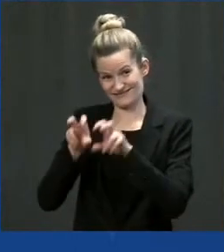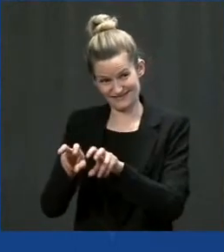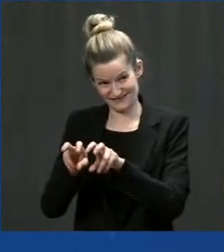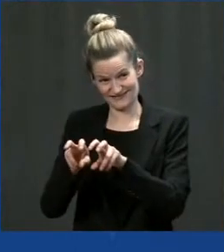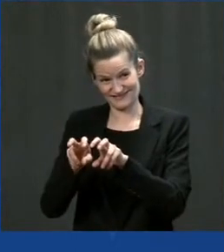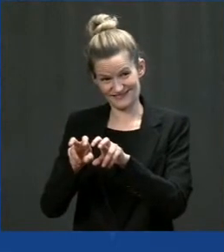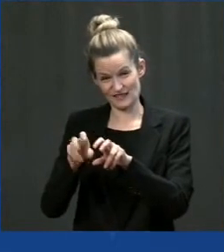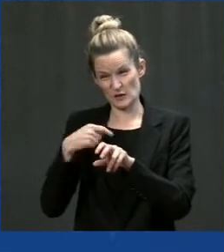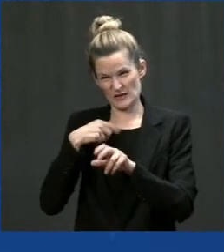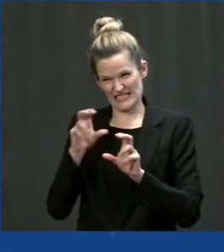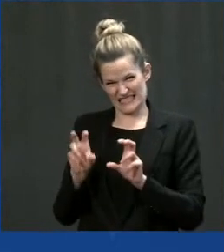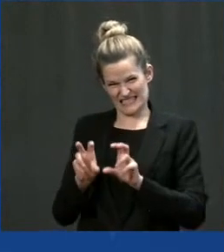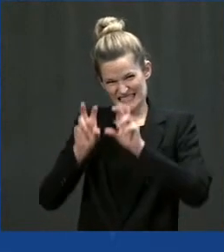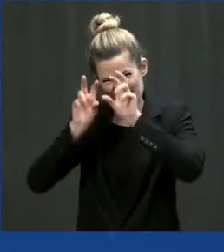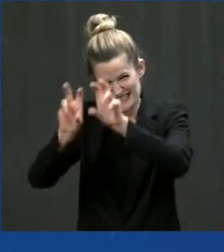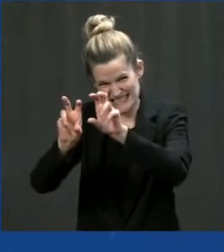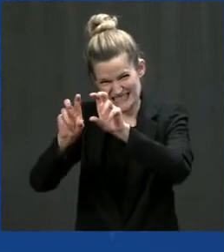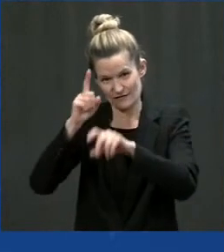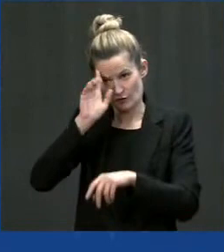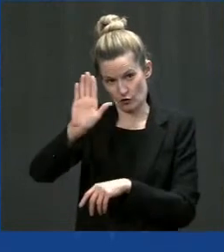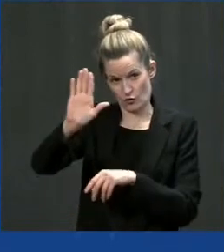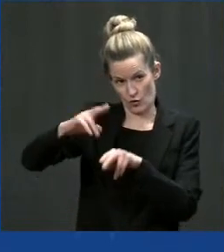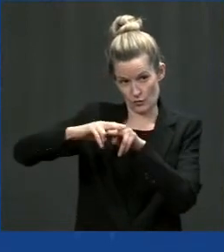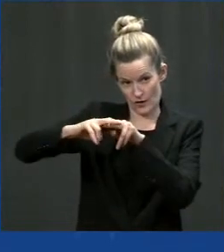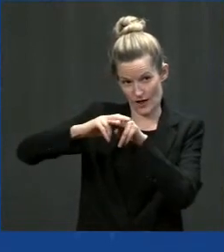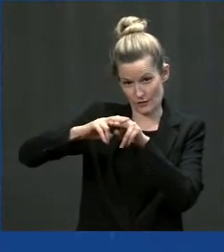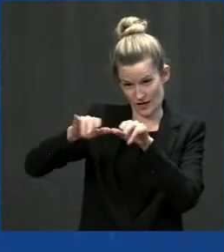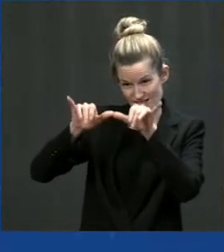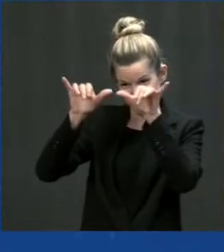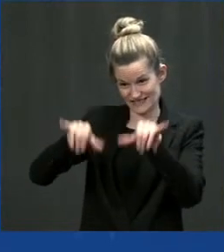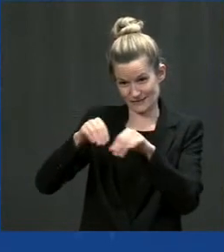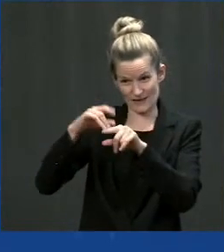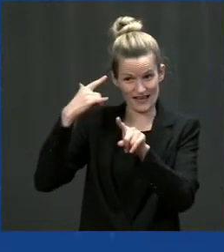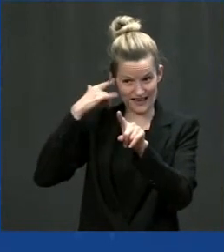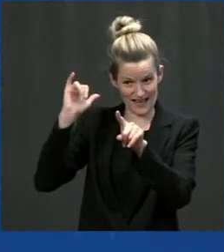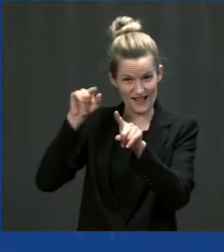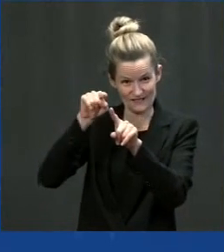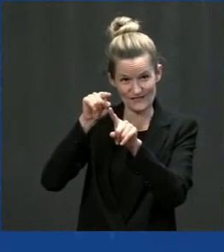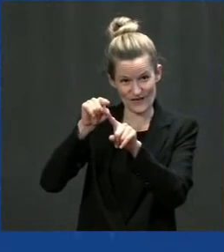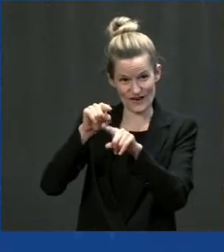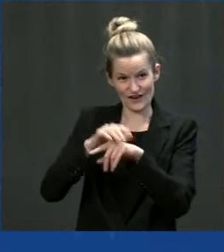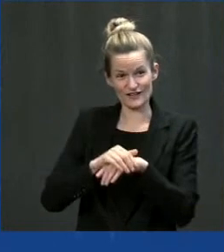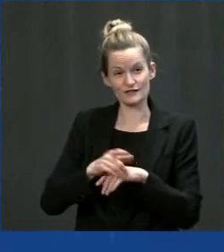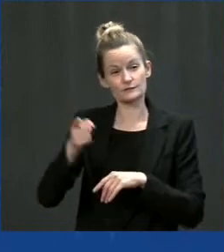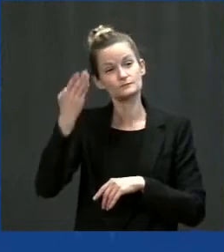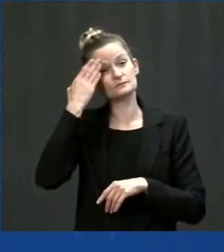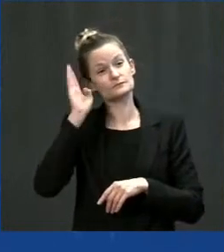investment. And you know as well as I do, when people can take a train from point A to point B,